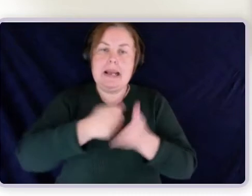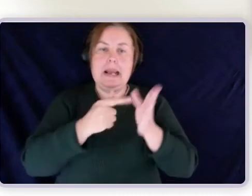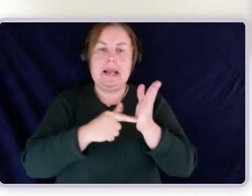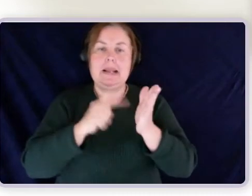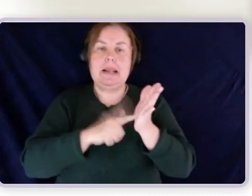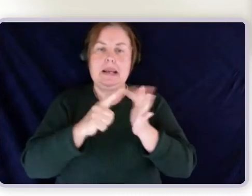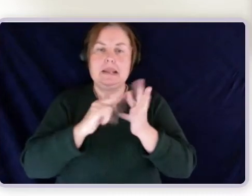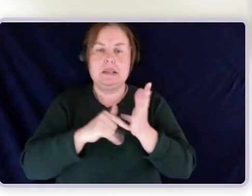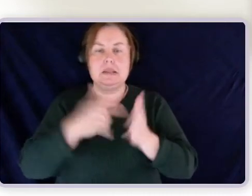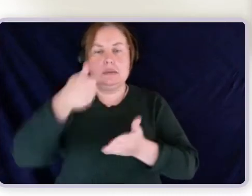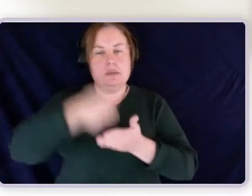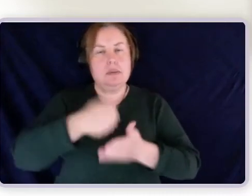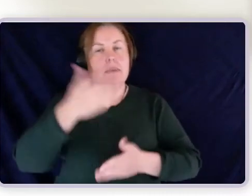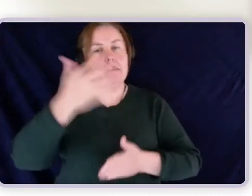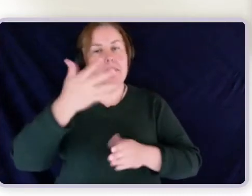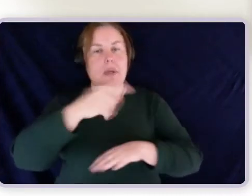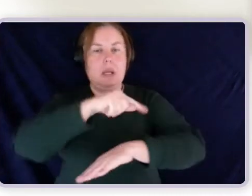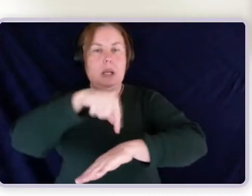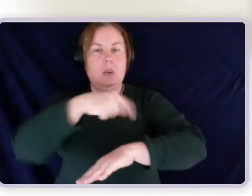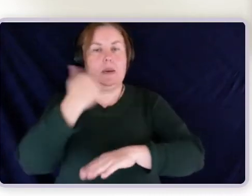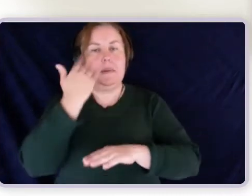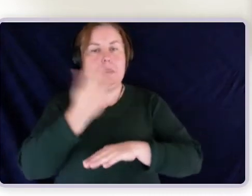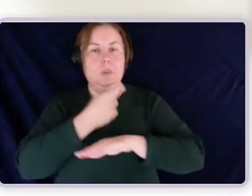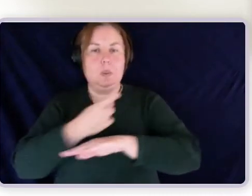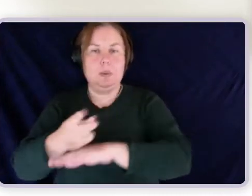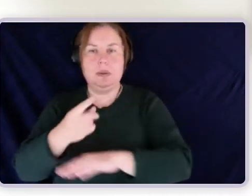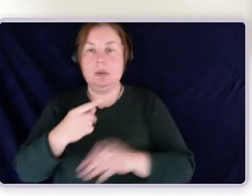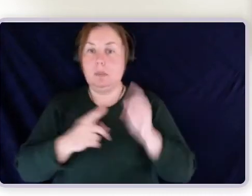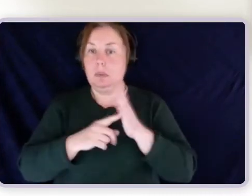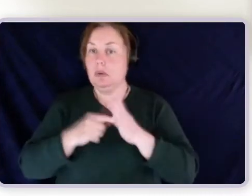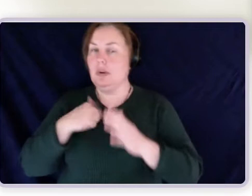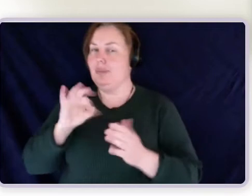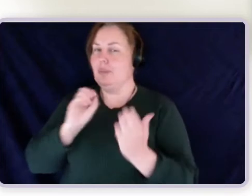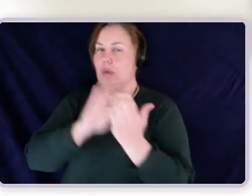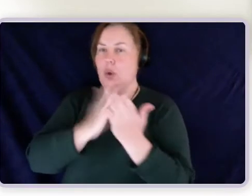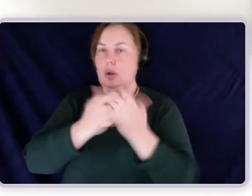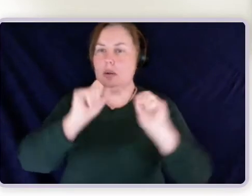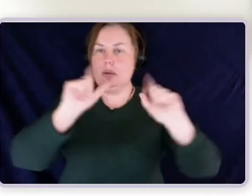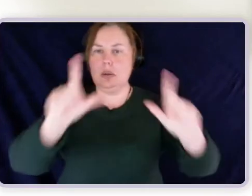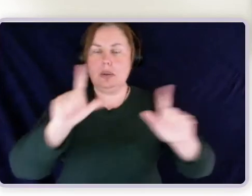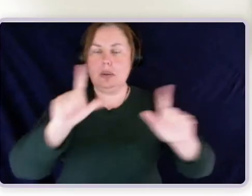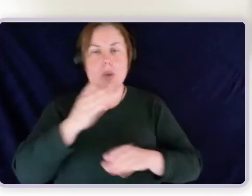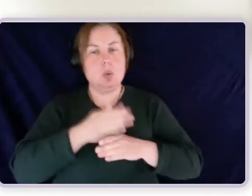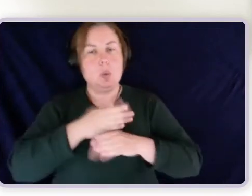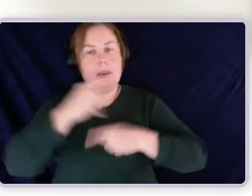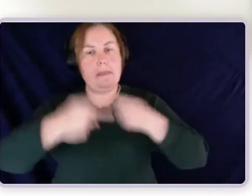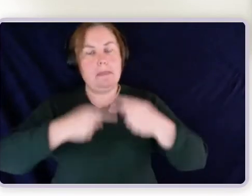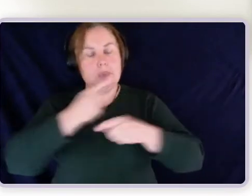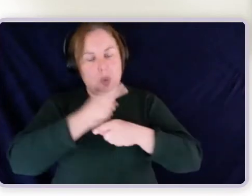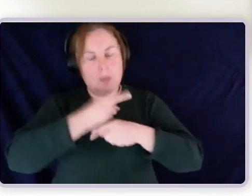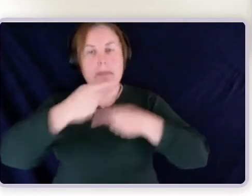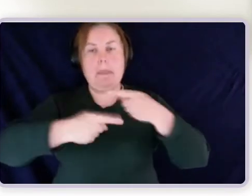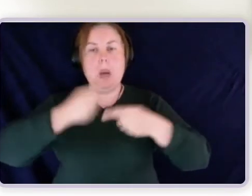to note, I haven't put it on the slides there, but when we're talking about work, we're talking about work at or above the minimum wage. So